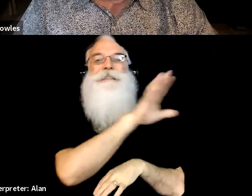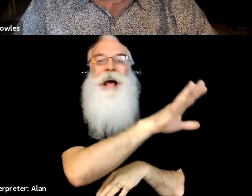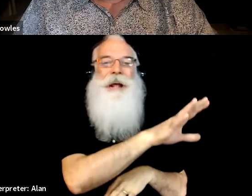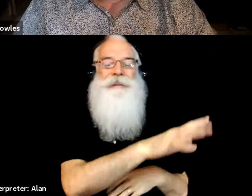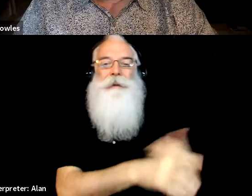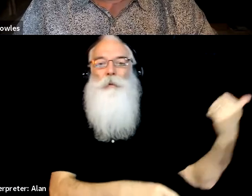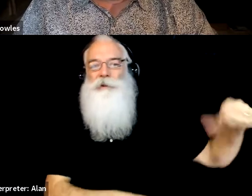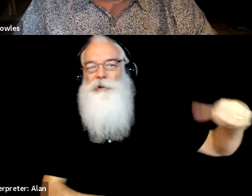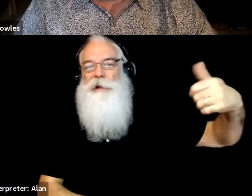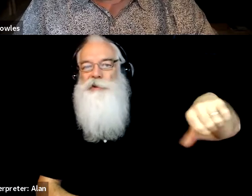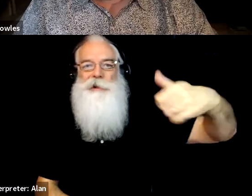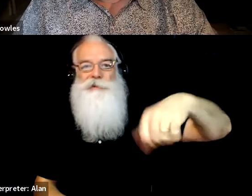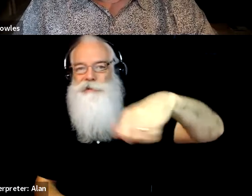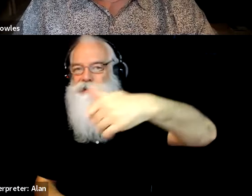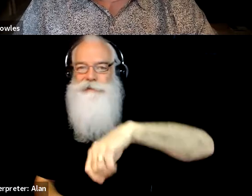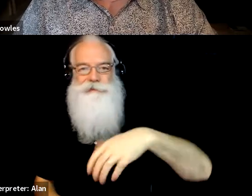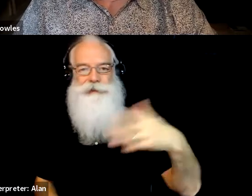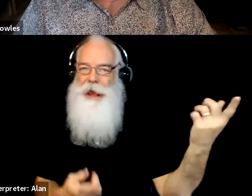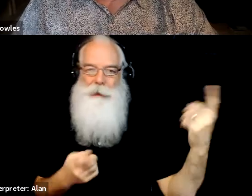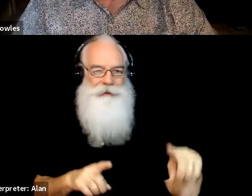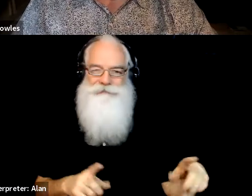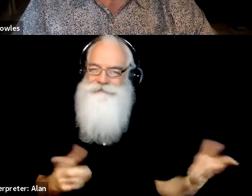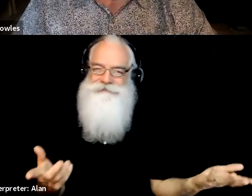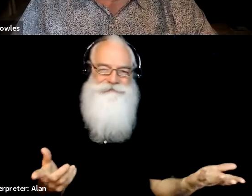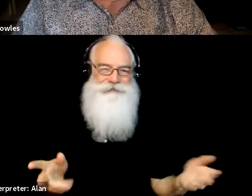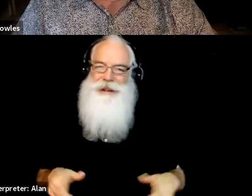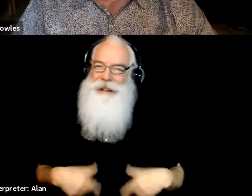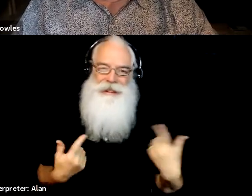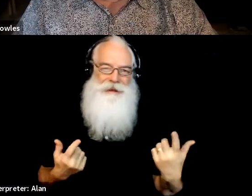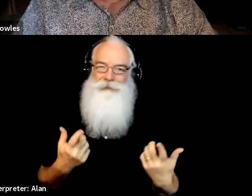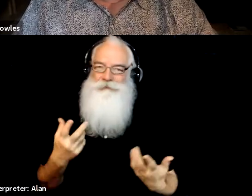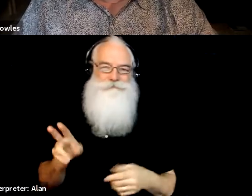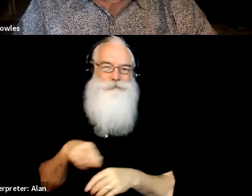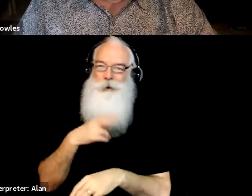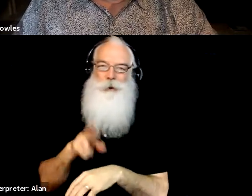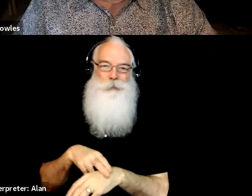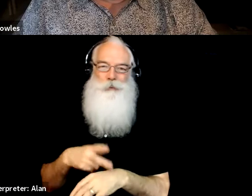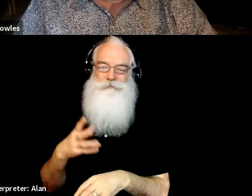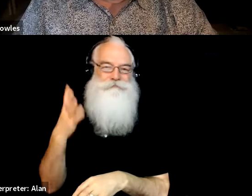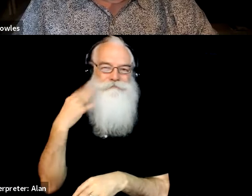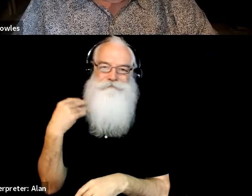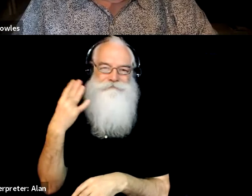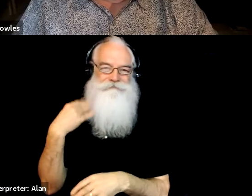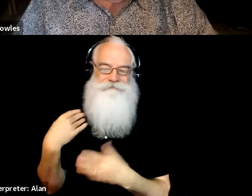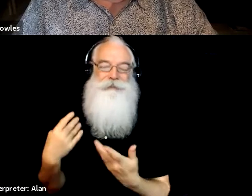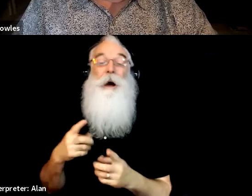we learn to live with that. That's part of it. Um, but